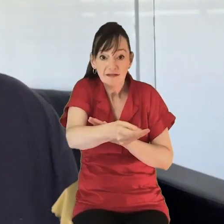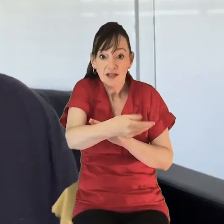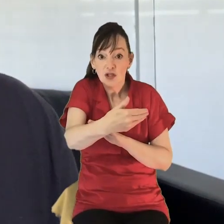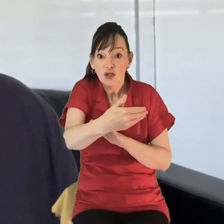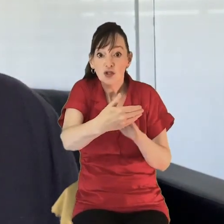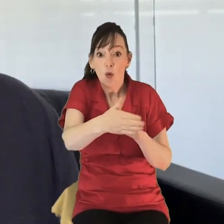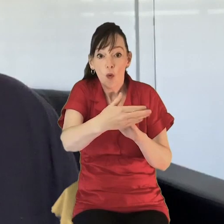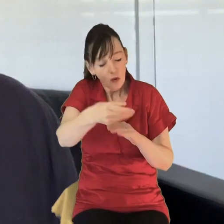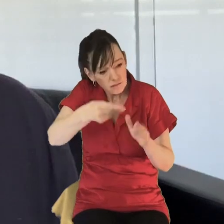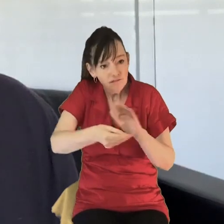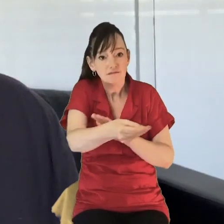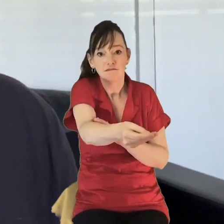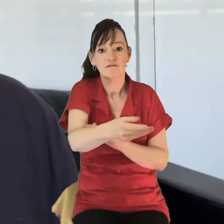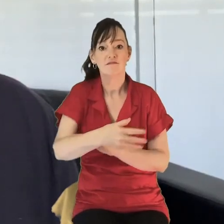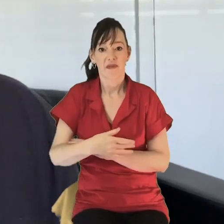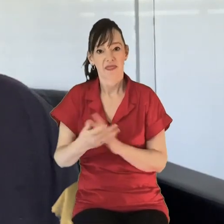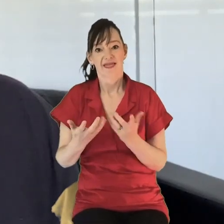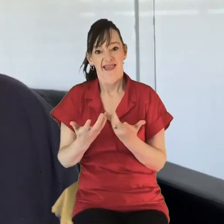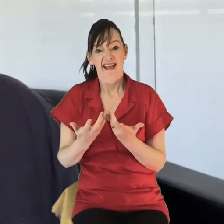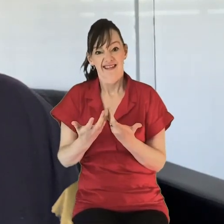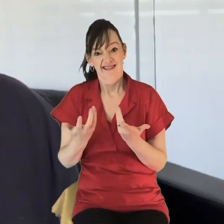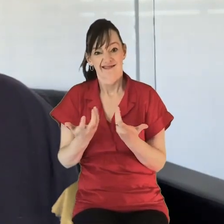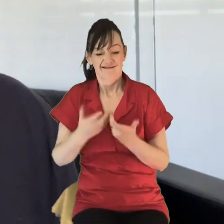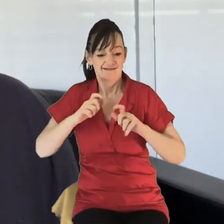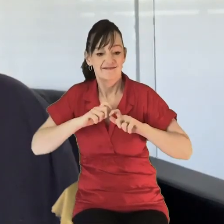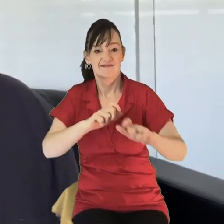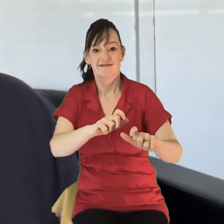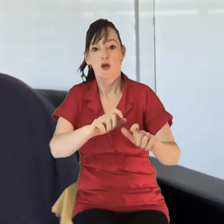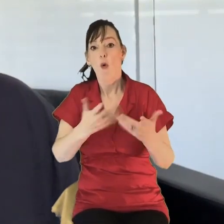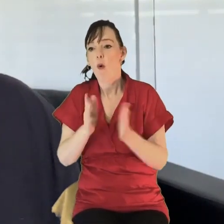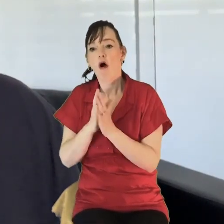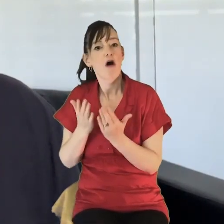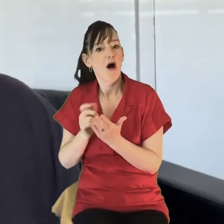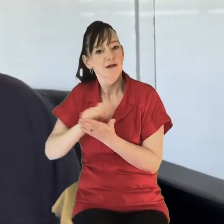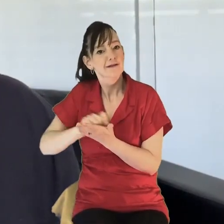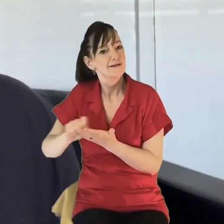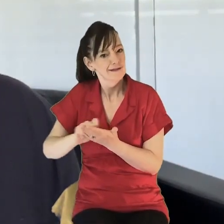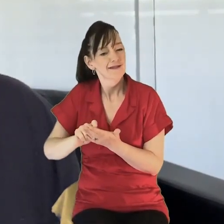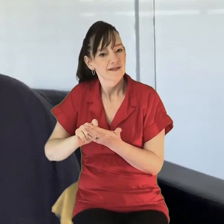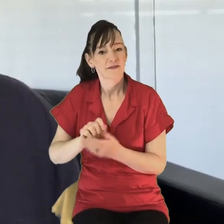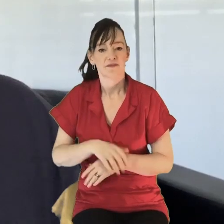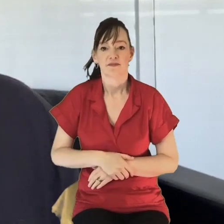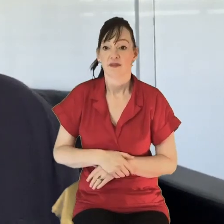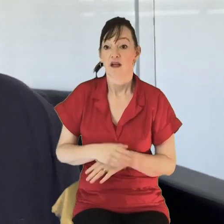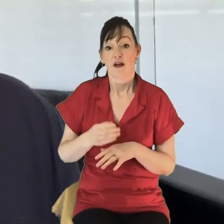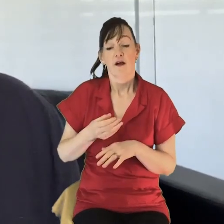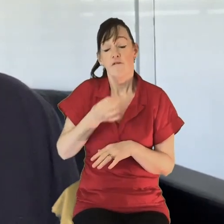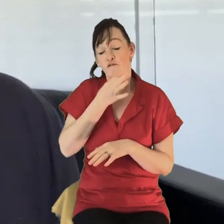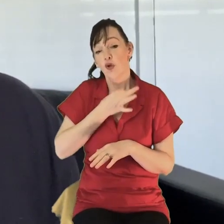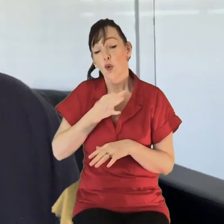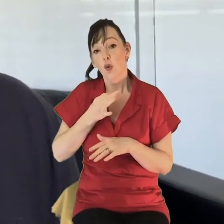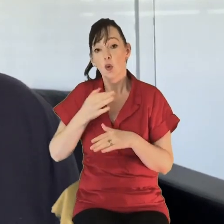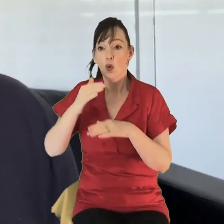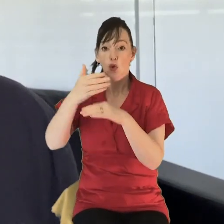the door and using that as a means of staying in touch, dropping cards and so on. There have been a few doorstep